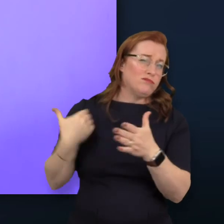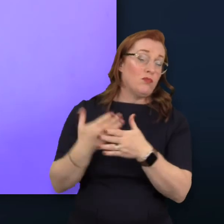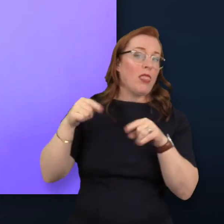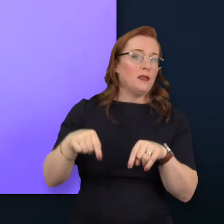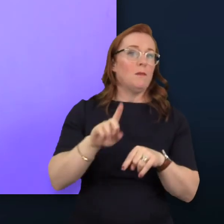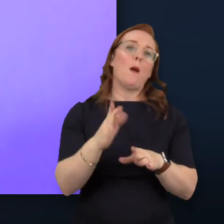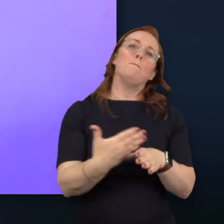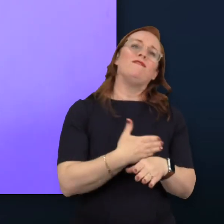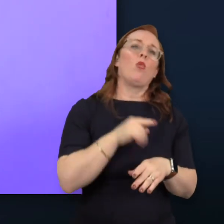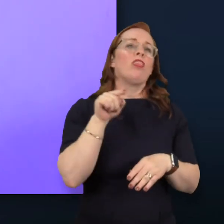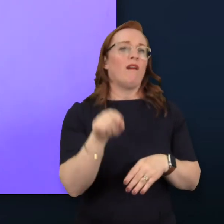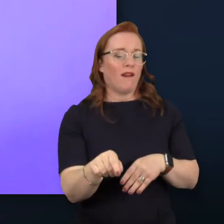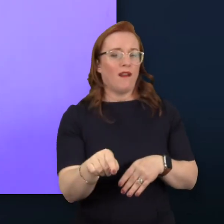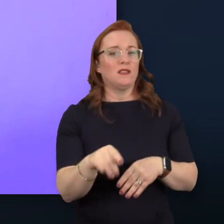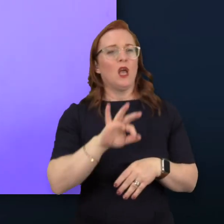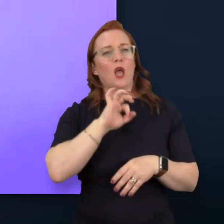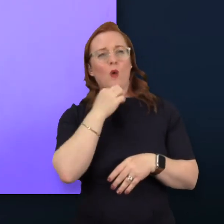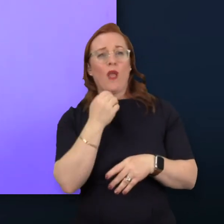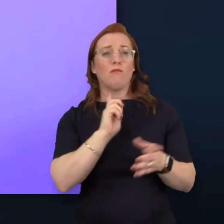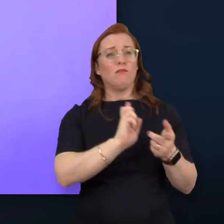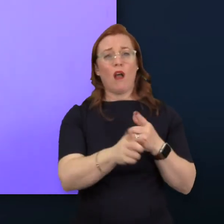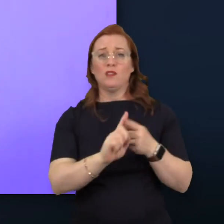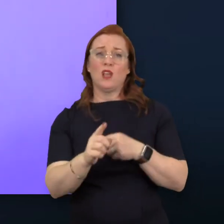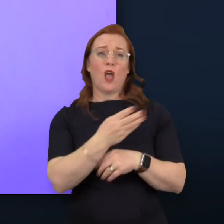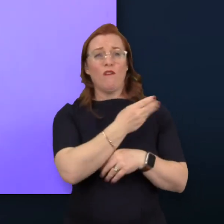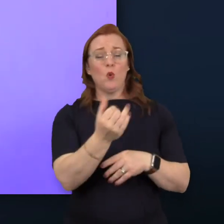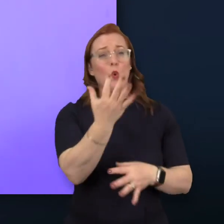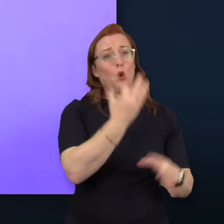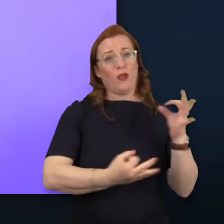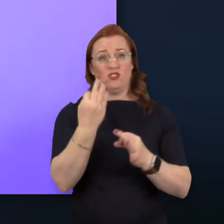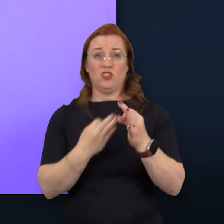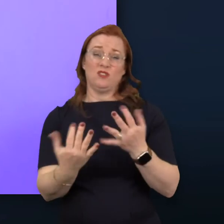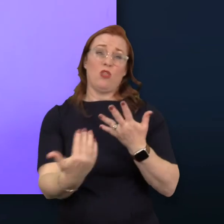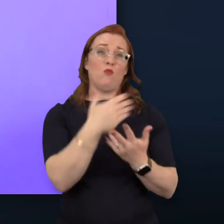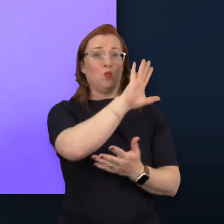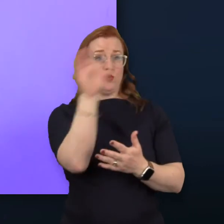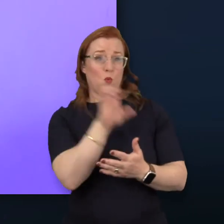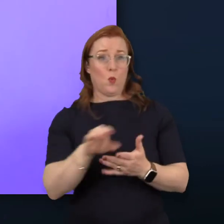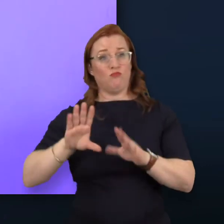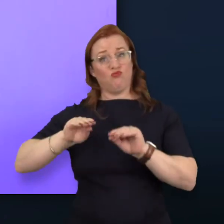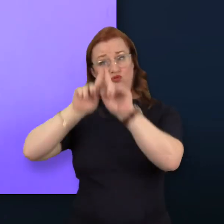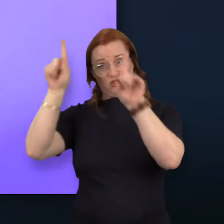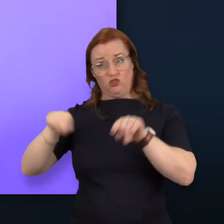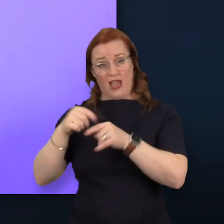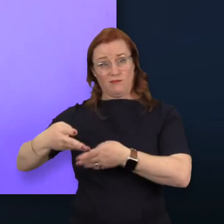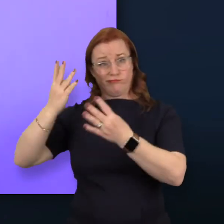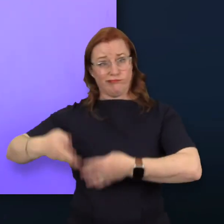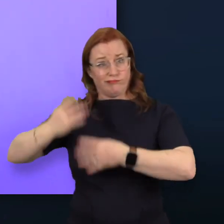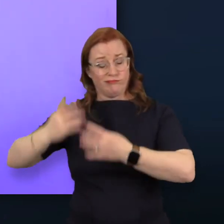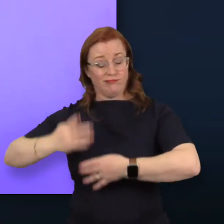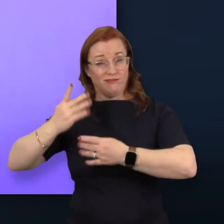first, I'd like to answer a few of the questions that have been coming in on the chat. And